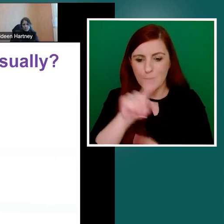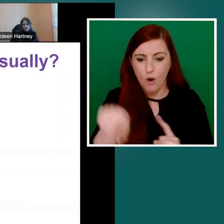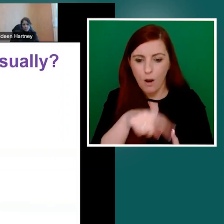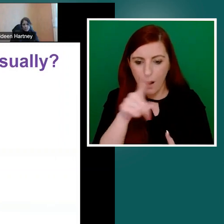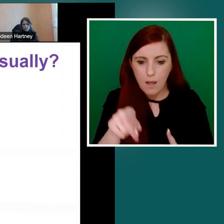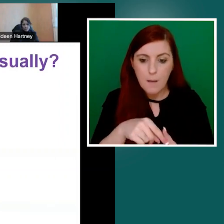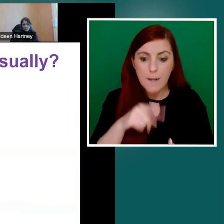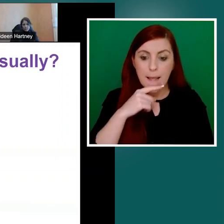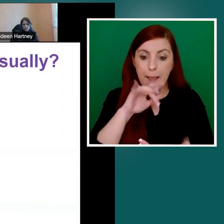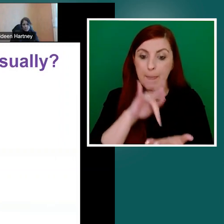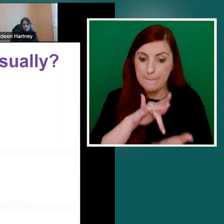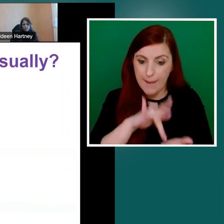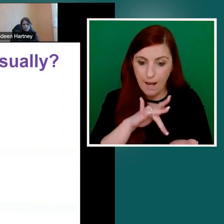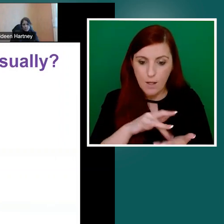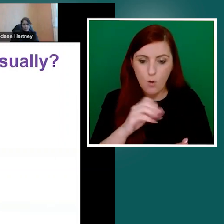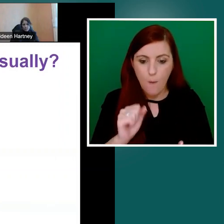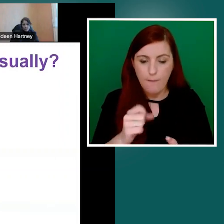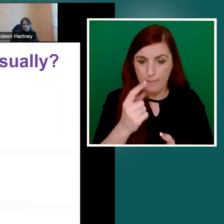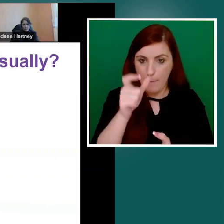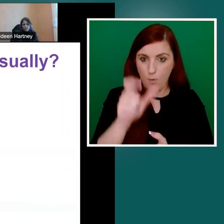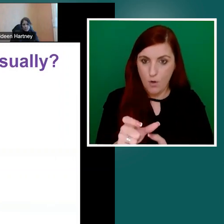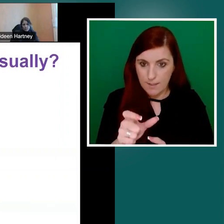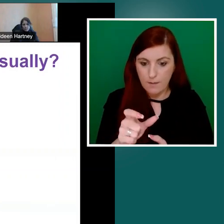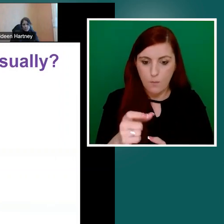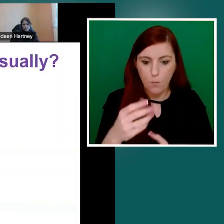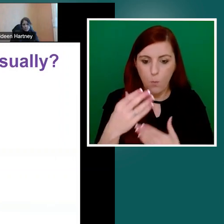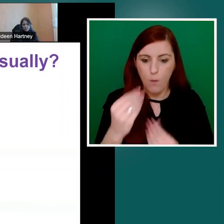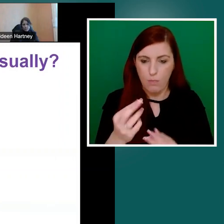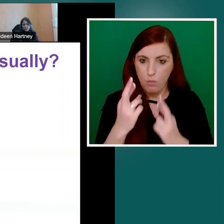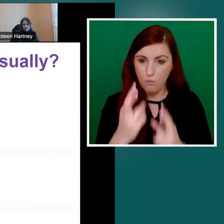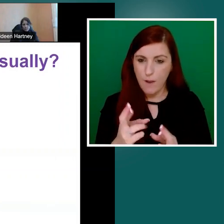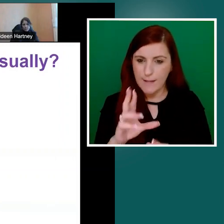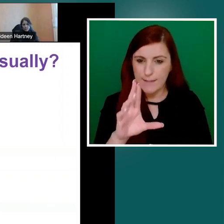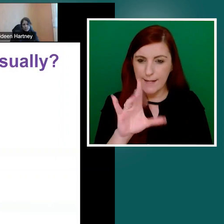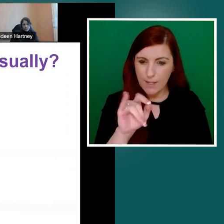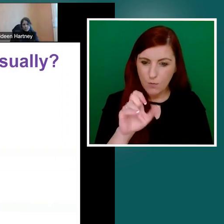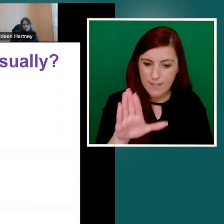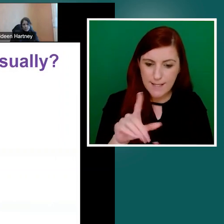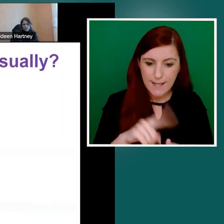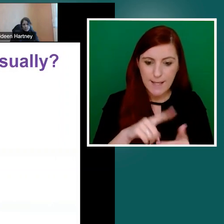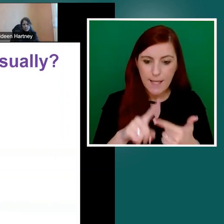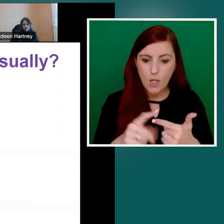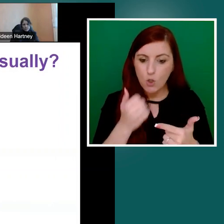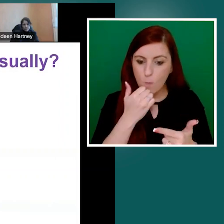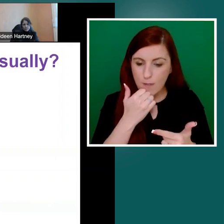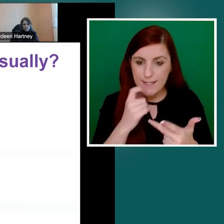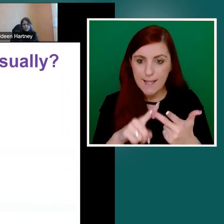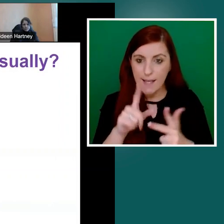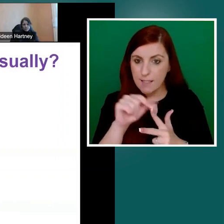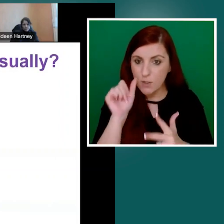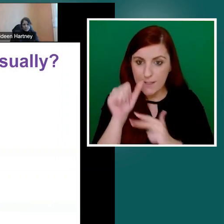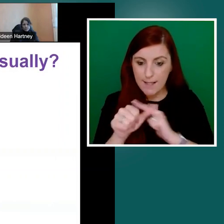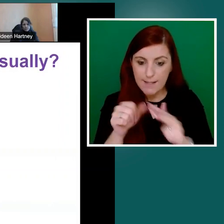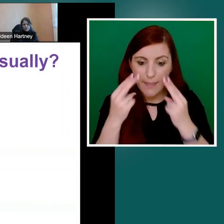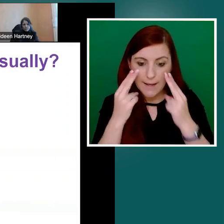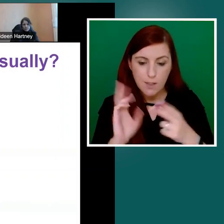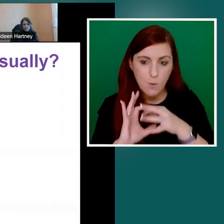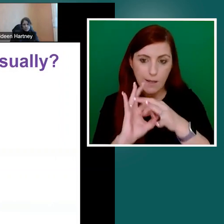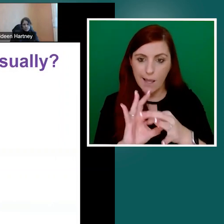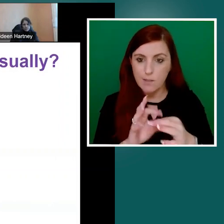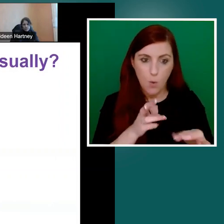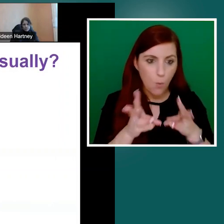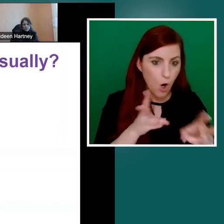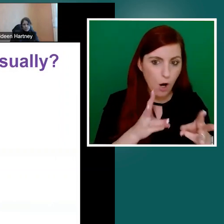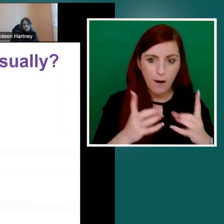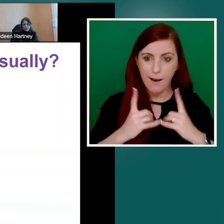individuals with kind of the appropriate literacy, numeracy and digital skills that they need to engage in work, health and